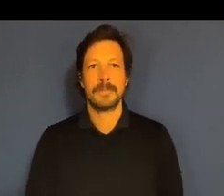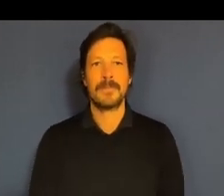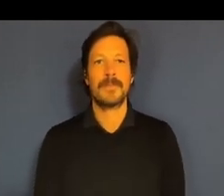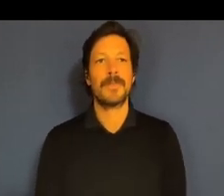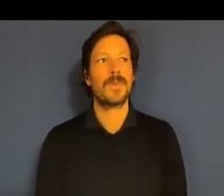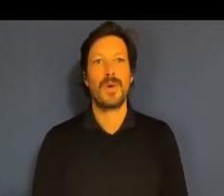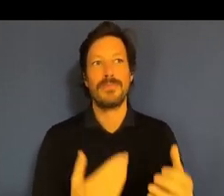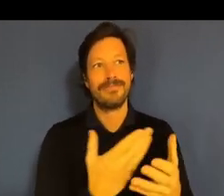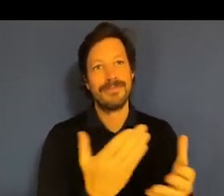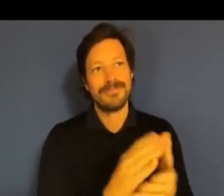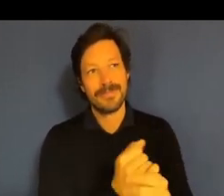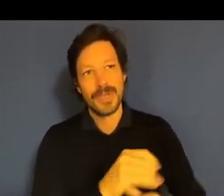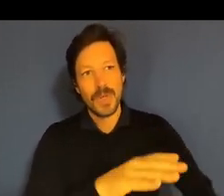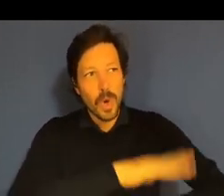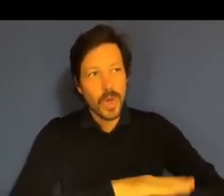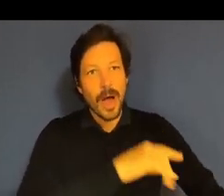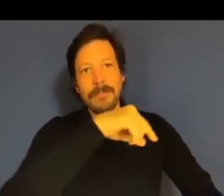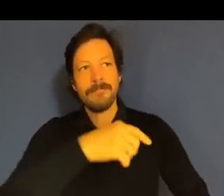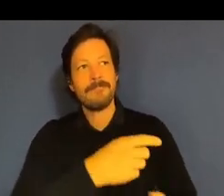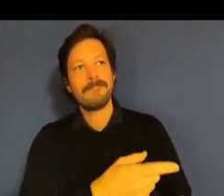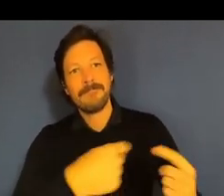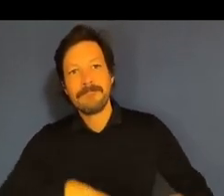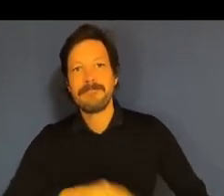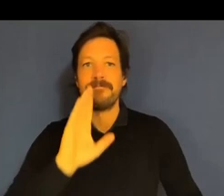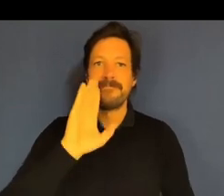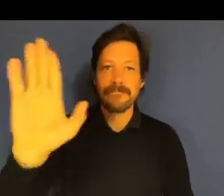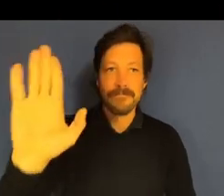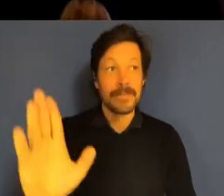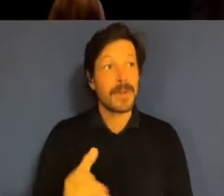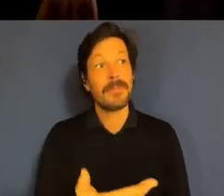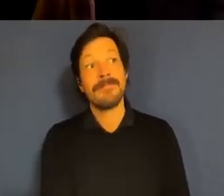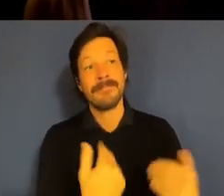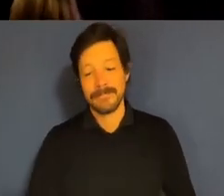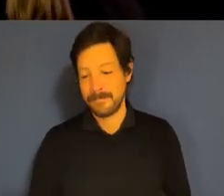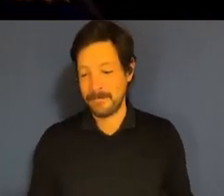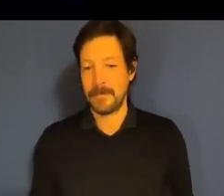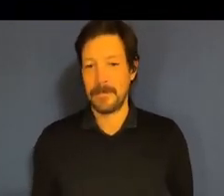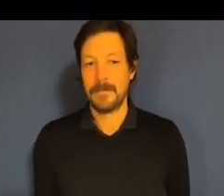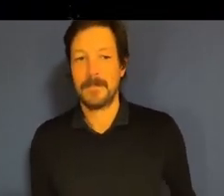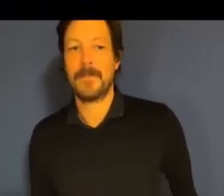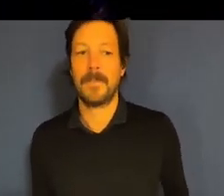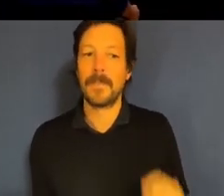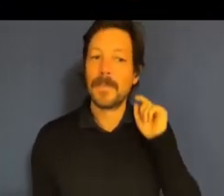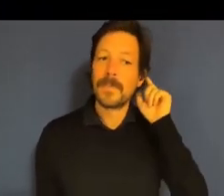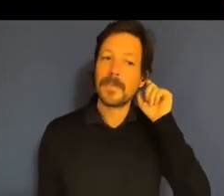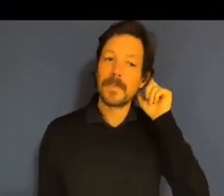appreciate you taking the time to speak with us today, and please come up to the stage. Thank you